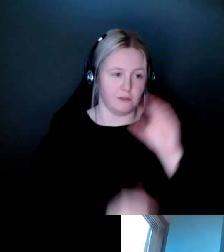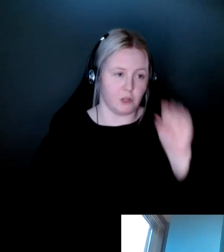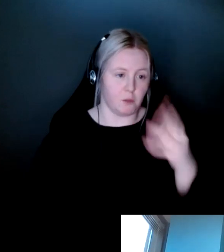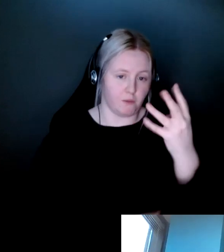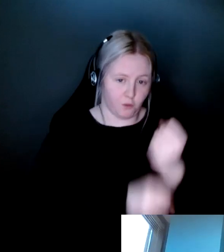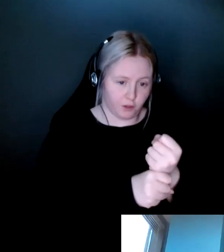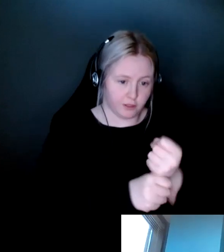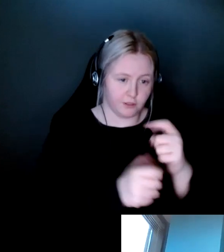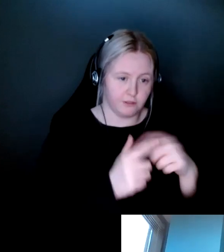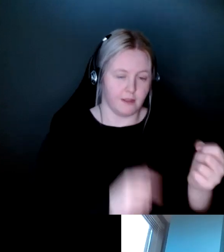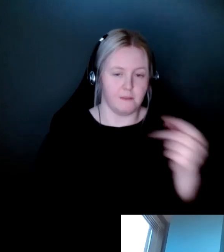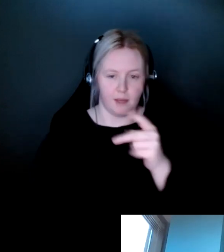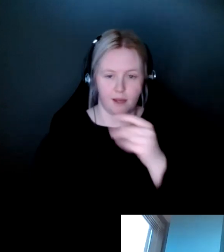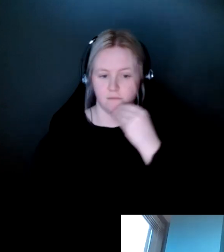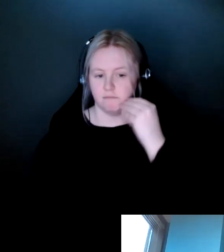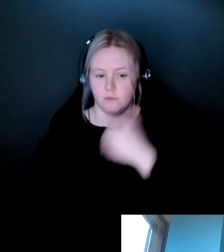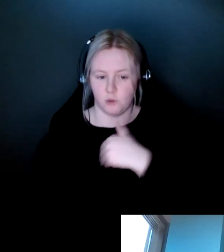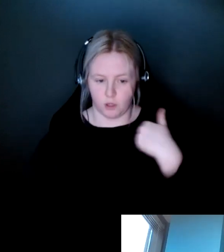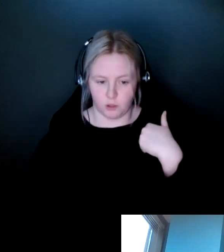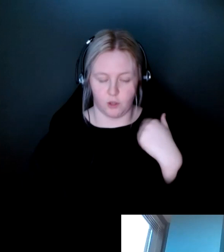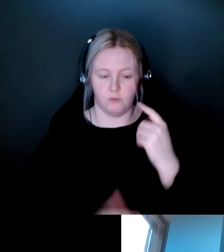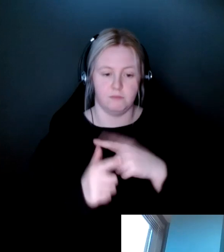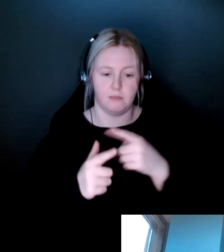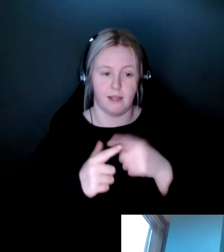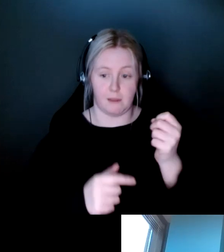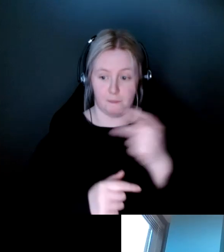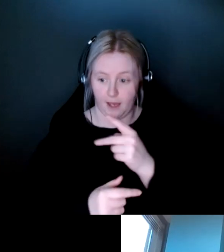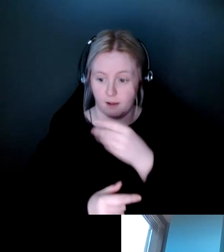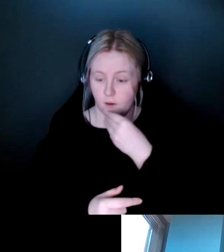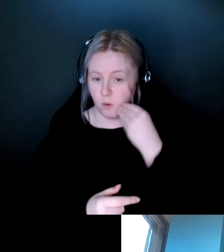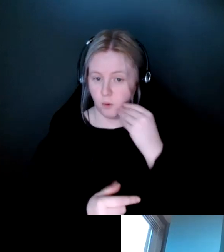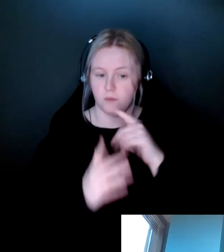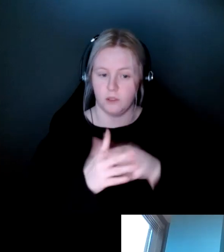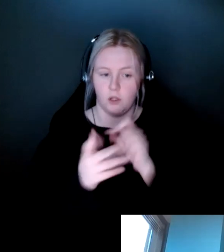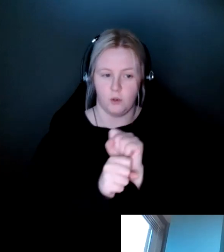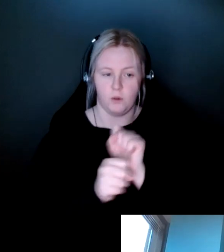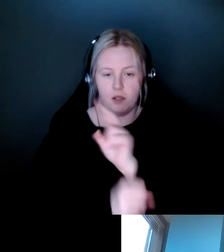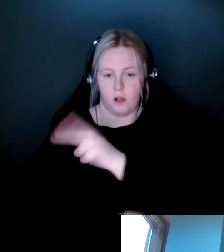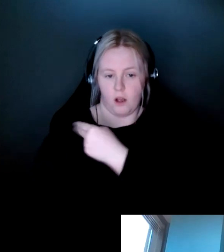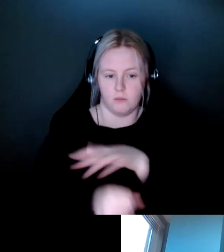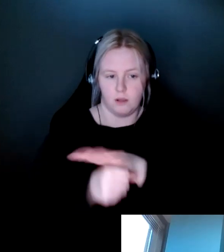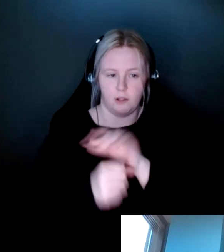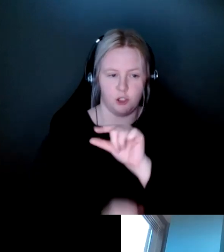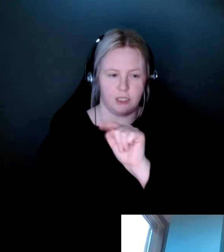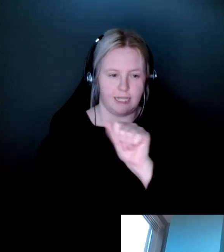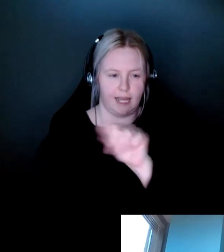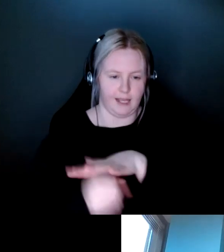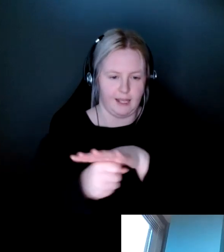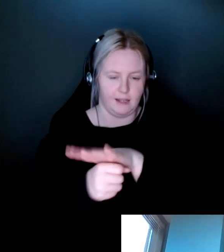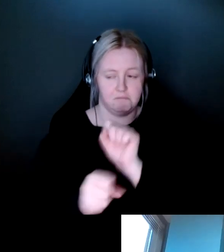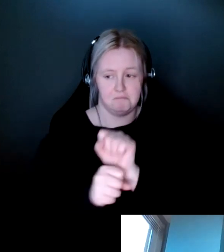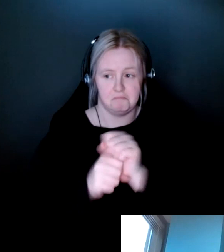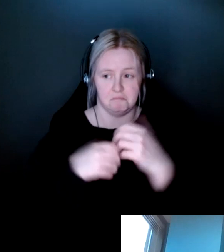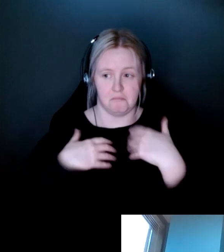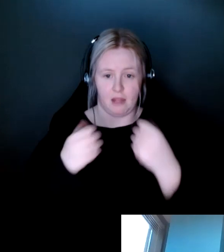before returning home. And shortly after returning home, I started working in the hospital sector in the GTA. So I've been working in healthcare now for